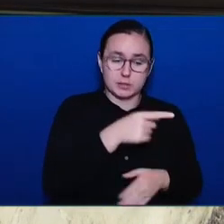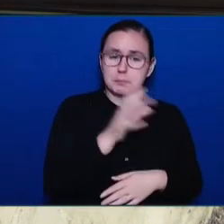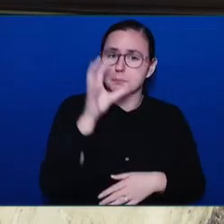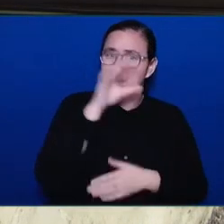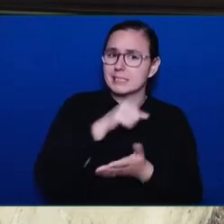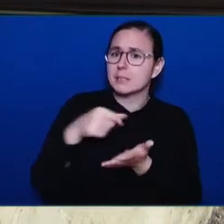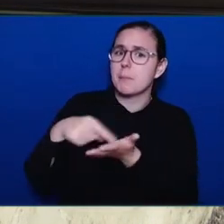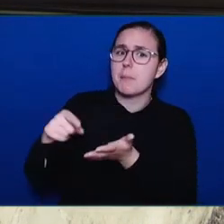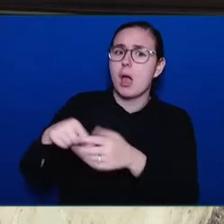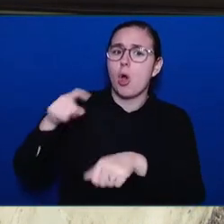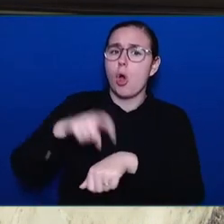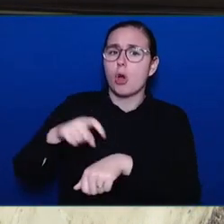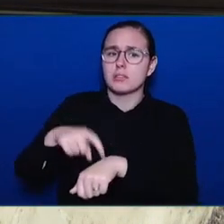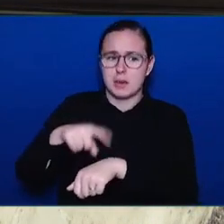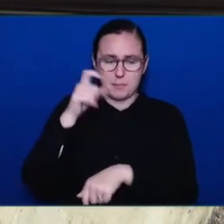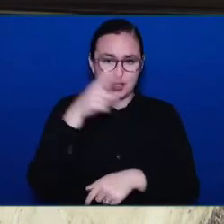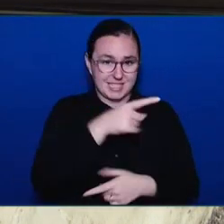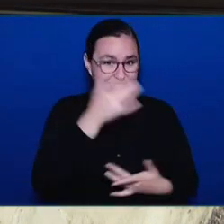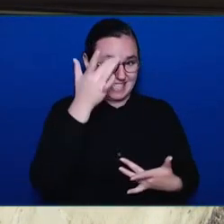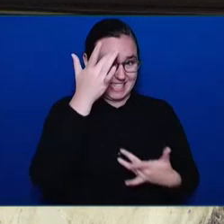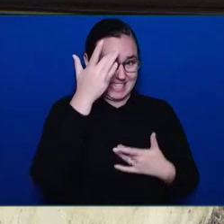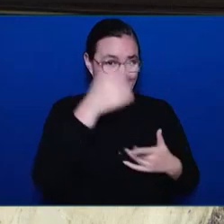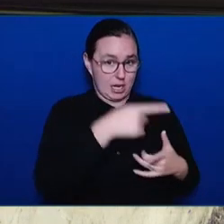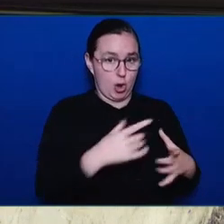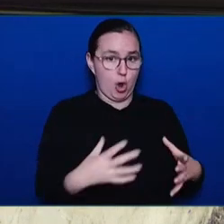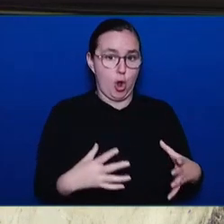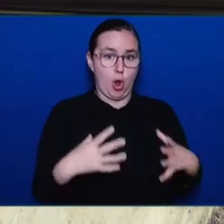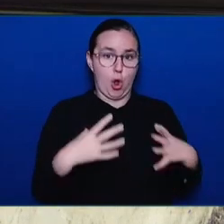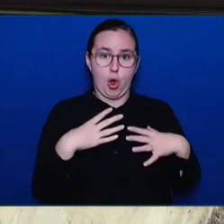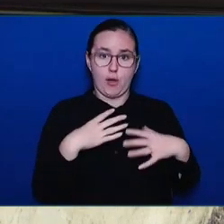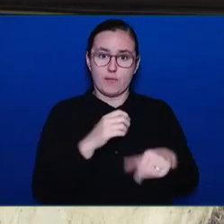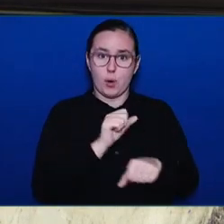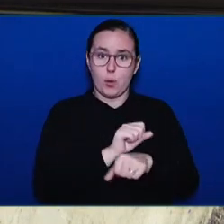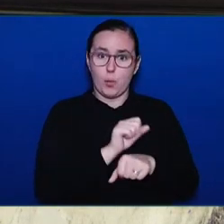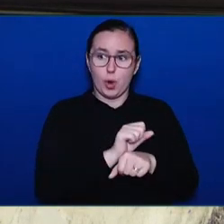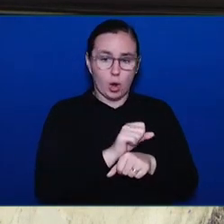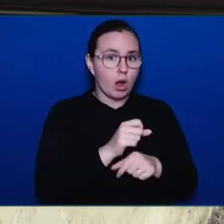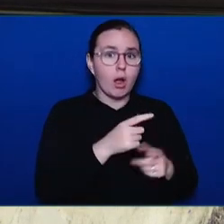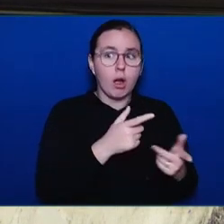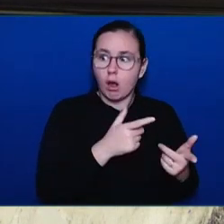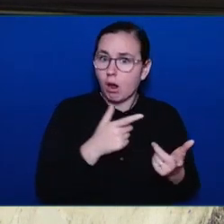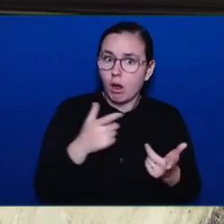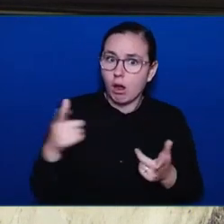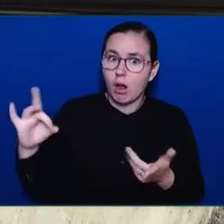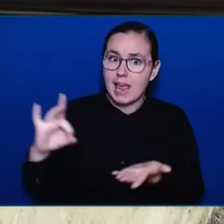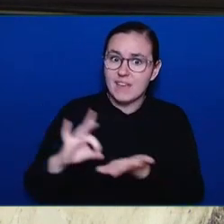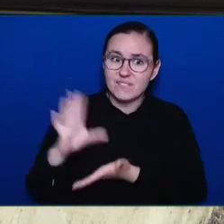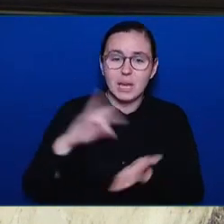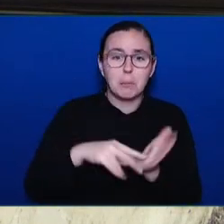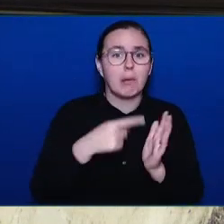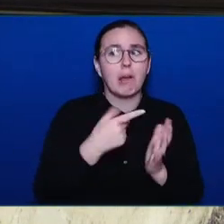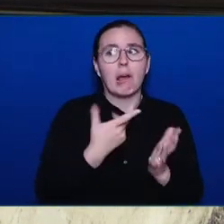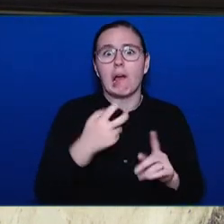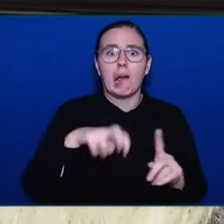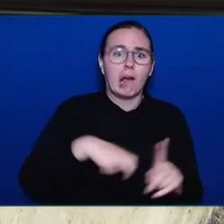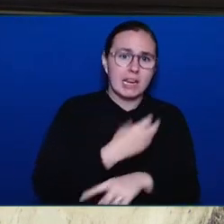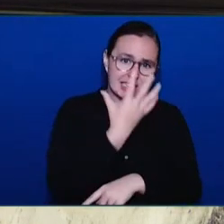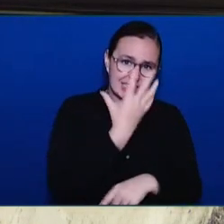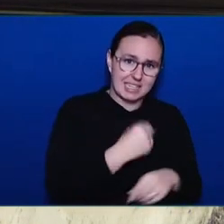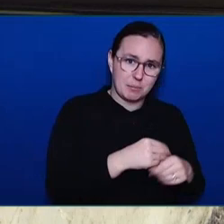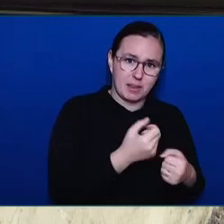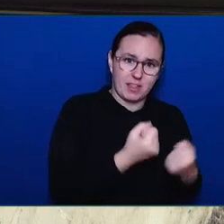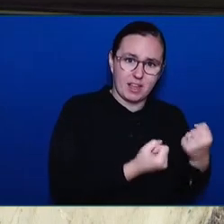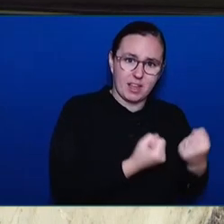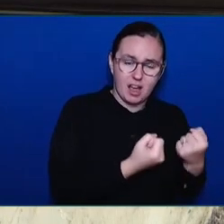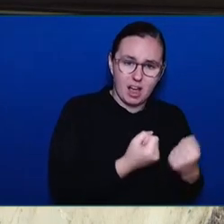edge. Now, she said to me, if I just had a small loan that I could have paid the landlord, I could have kept my home, I wouldn't have